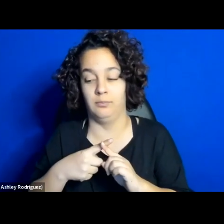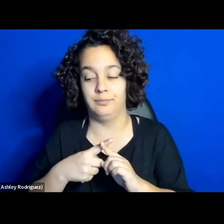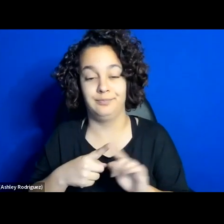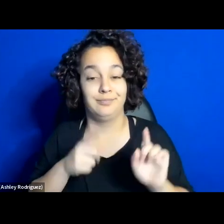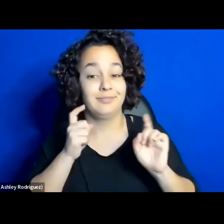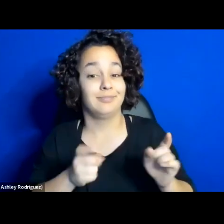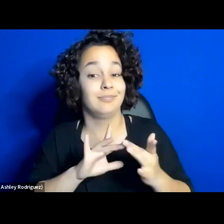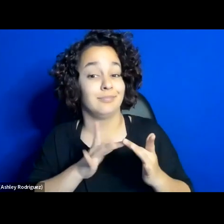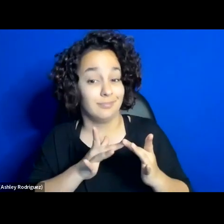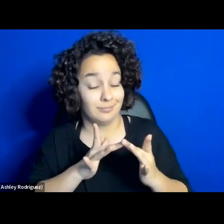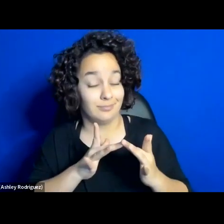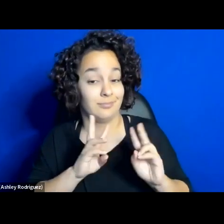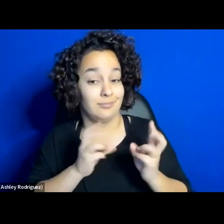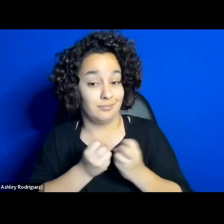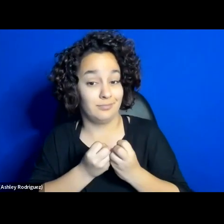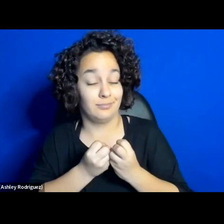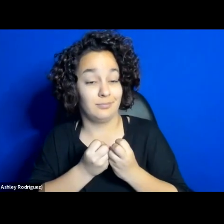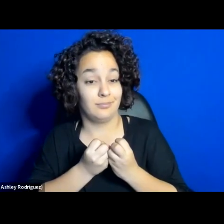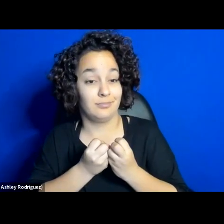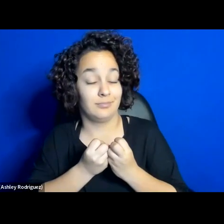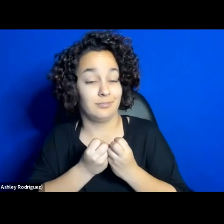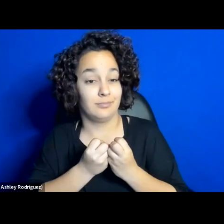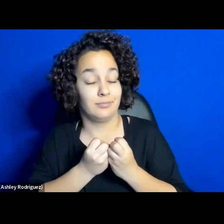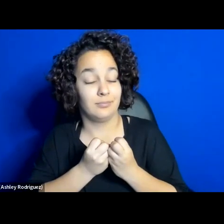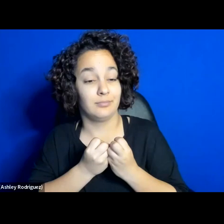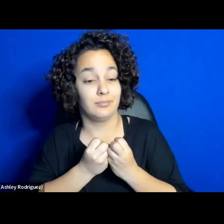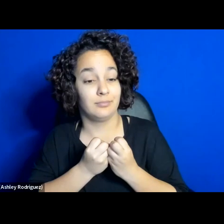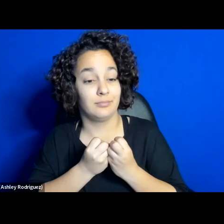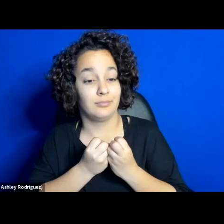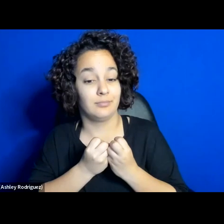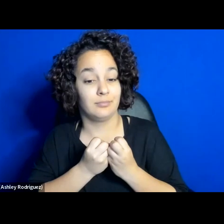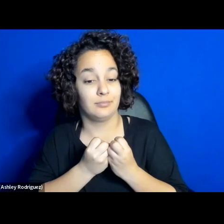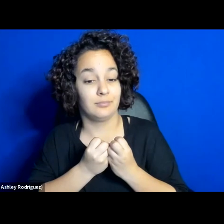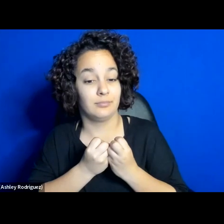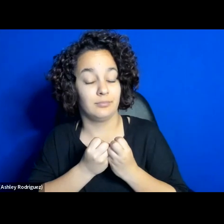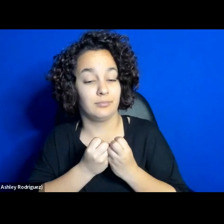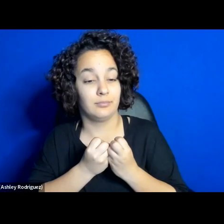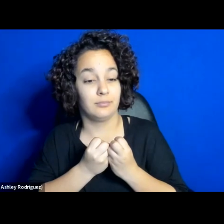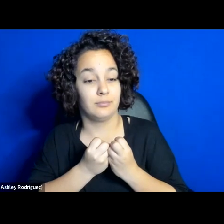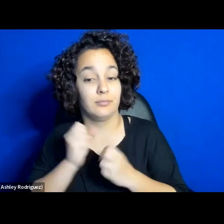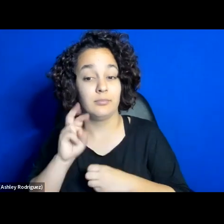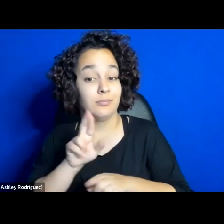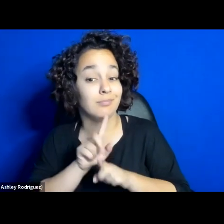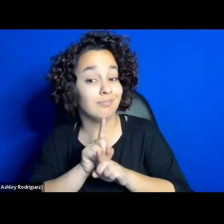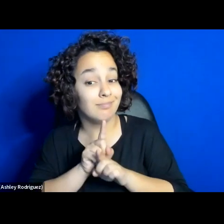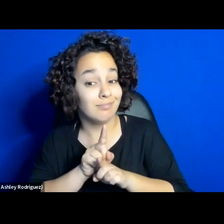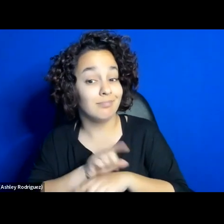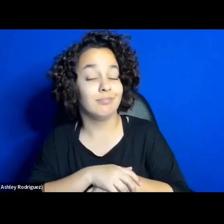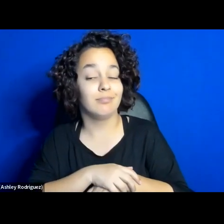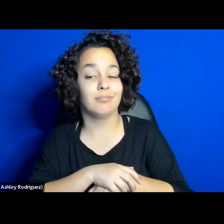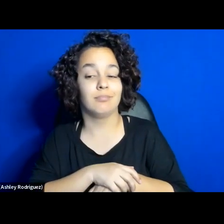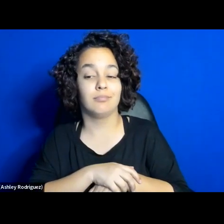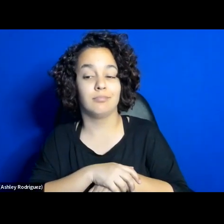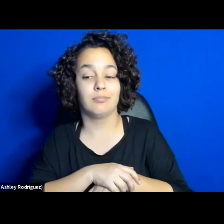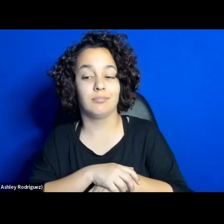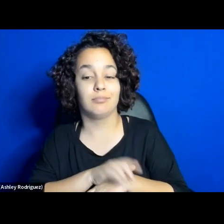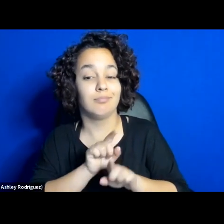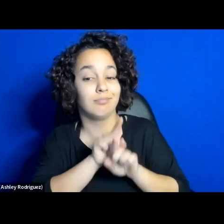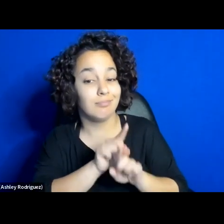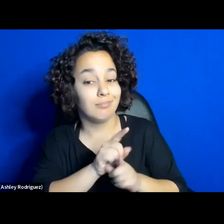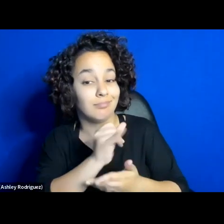workshops, you know, or even. Dr. Keshawaz, Mentoring you know artists